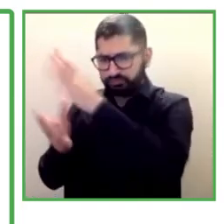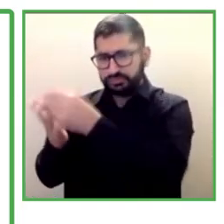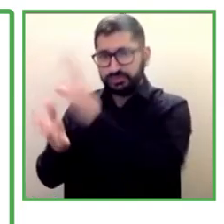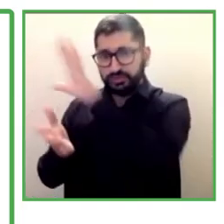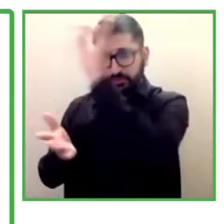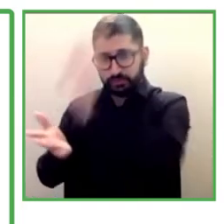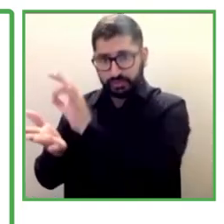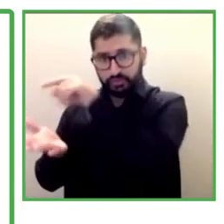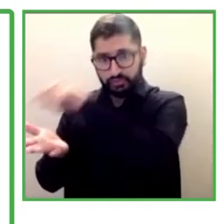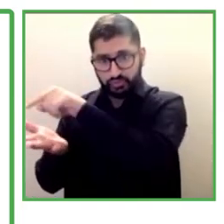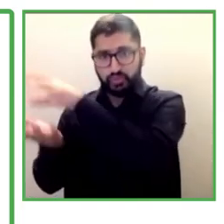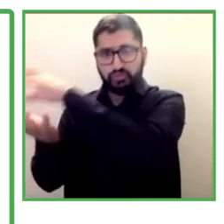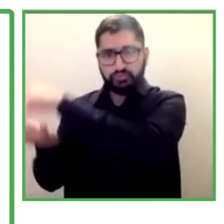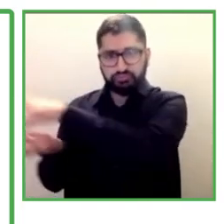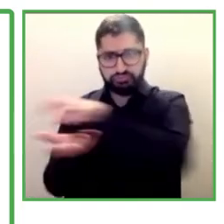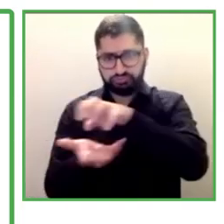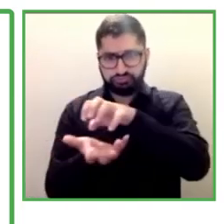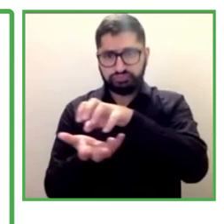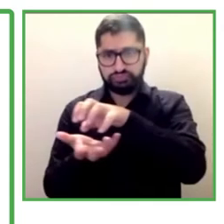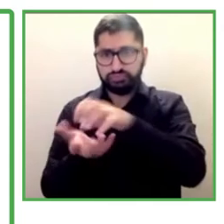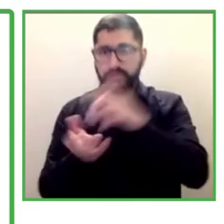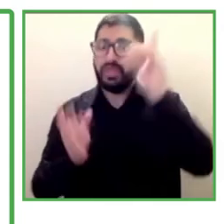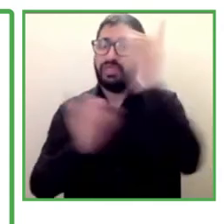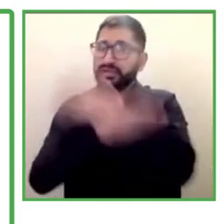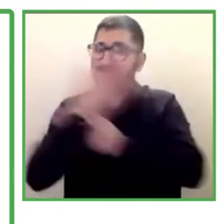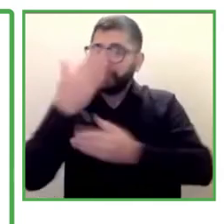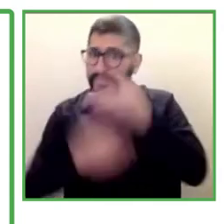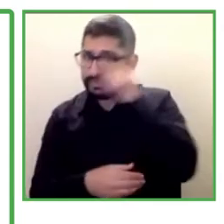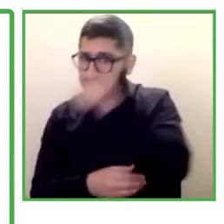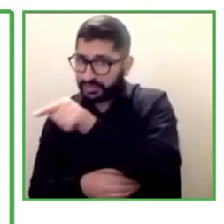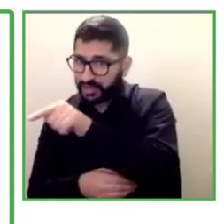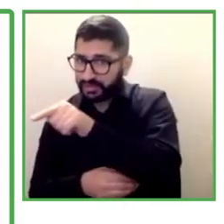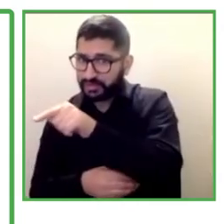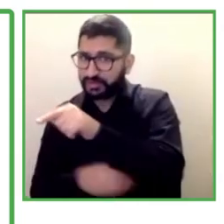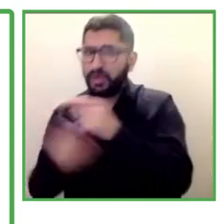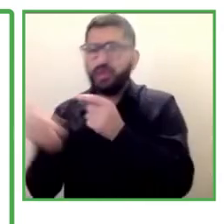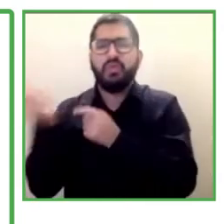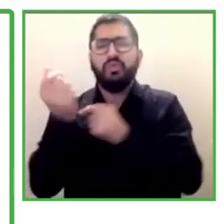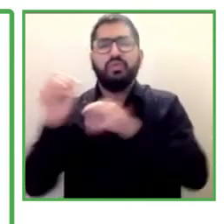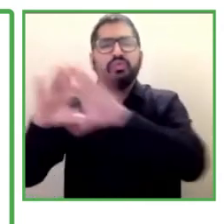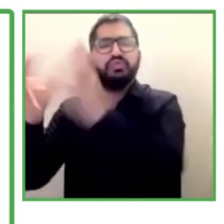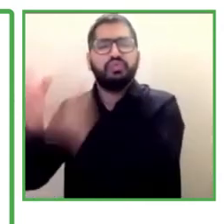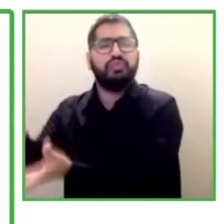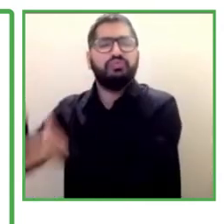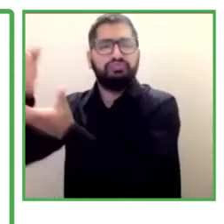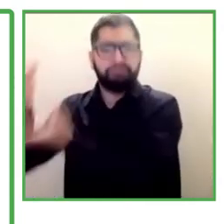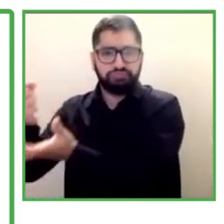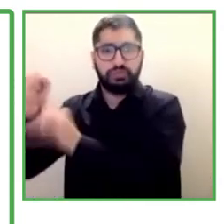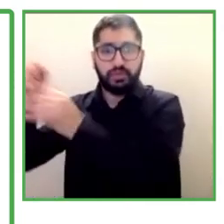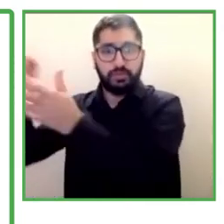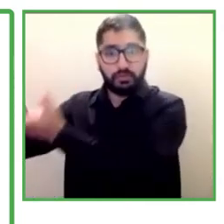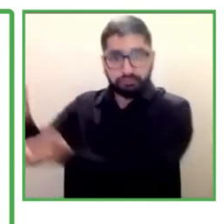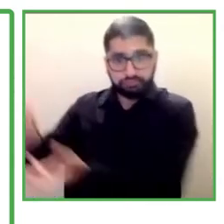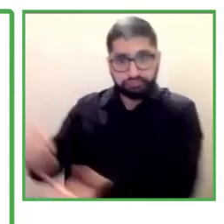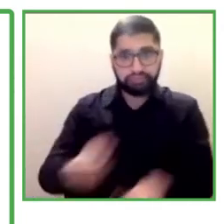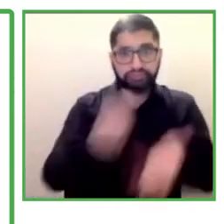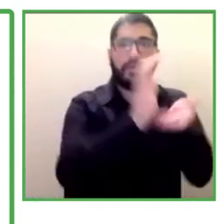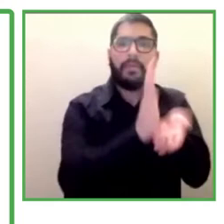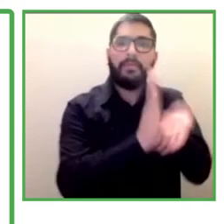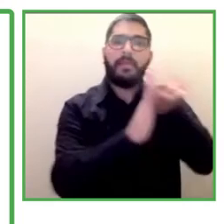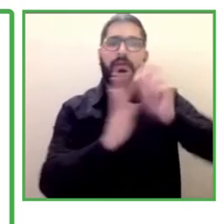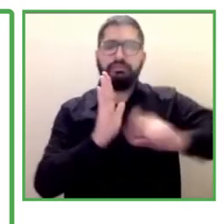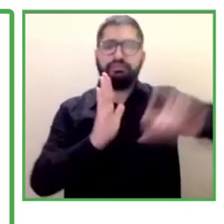financing, that was the quota so far, and it's widened up to 7%.